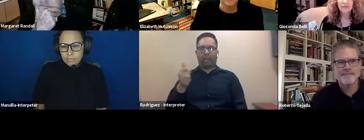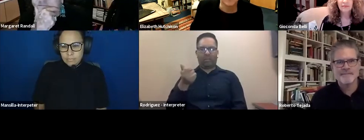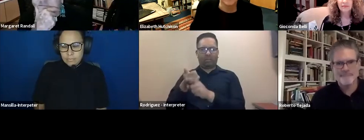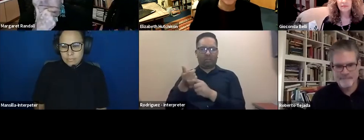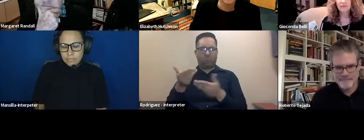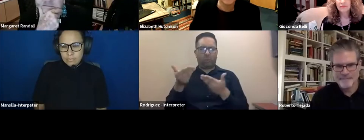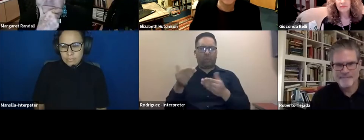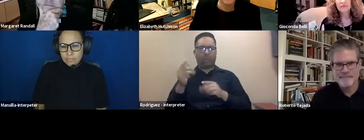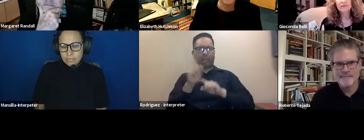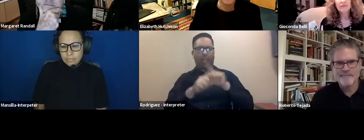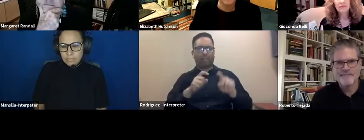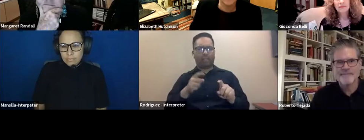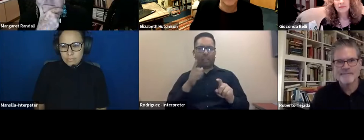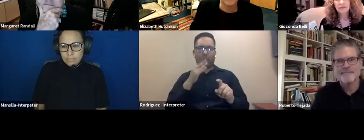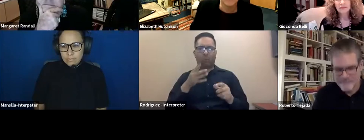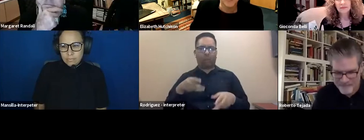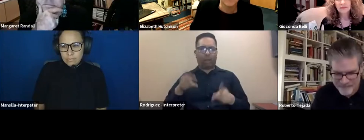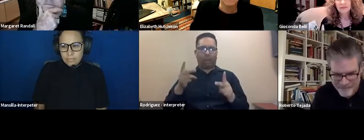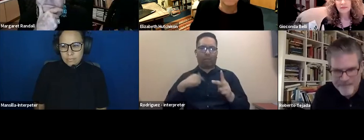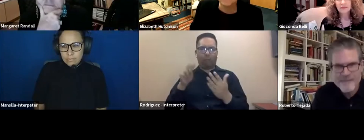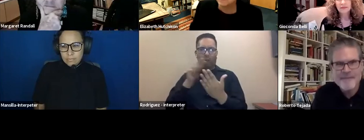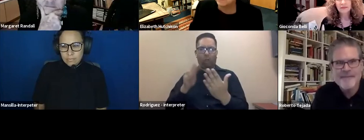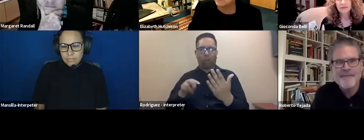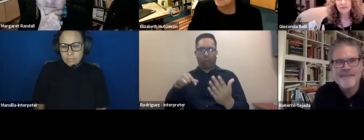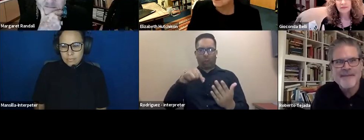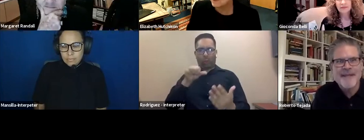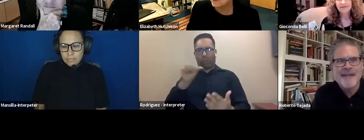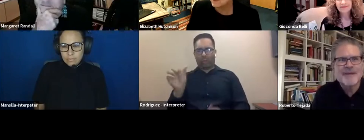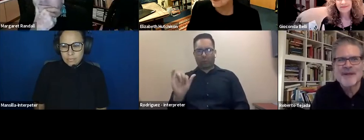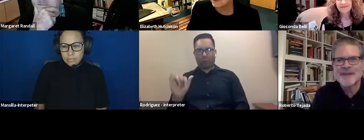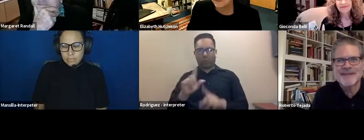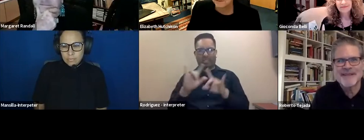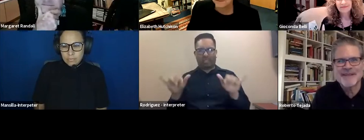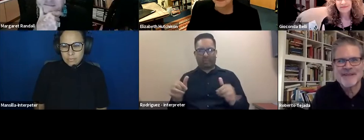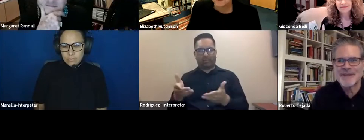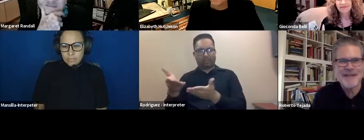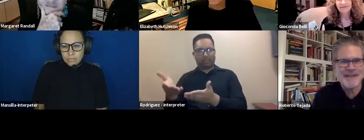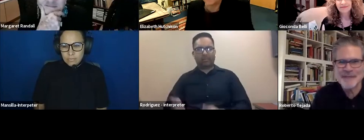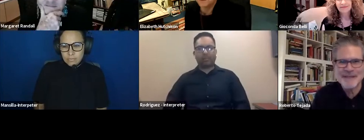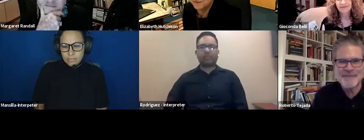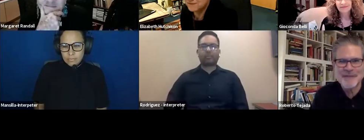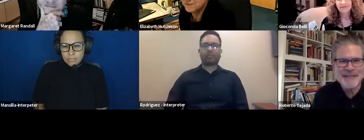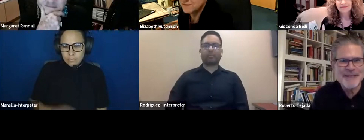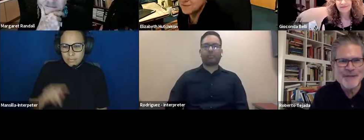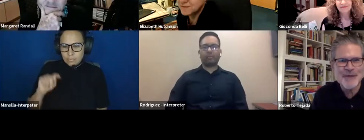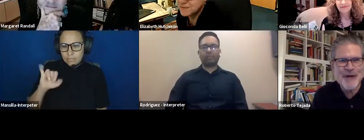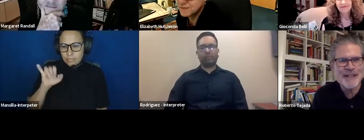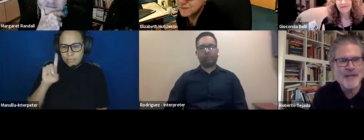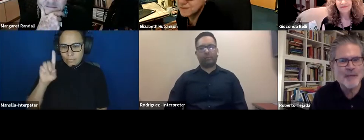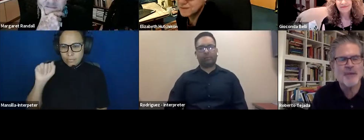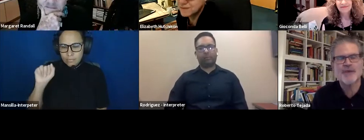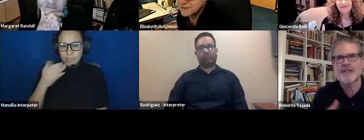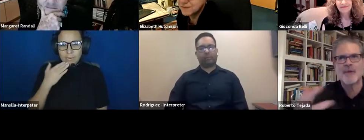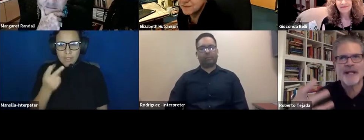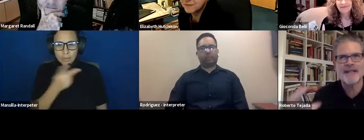And that lets me read through the Q&A in the chat. Thank you, Margaret and Jaconda. It's been riveting to hear you talk.